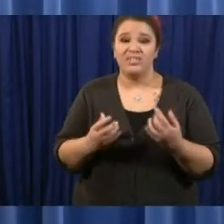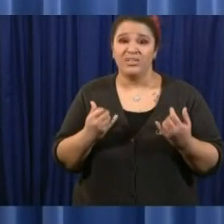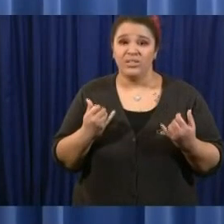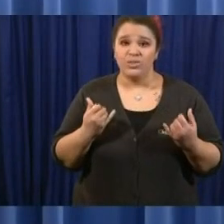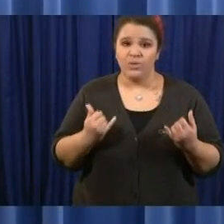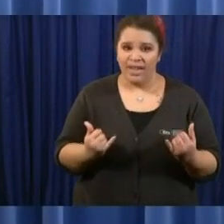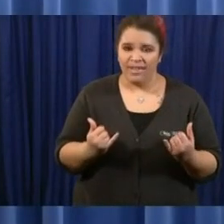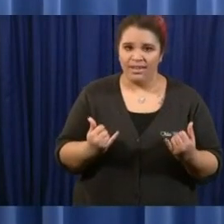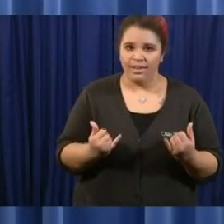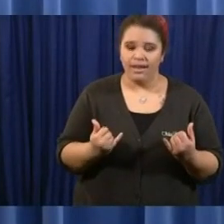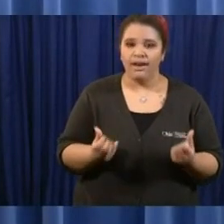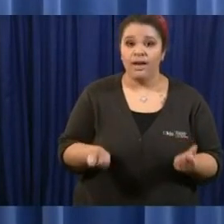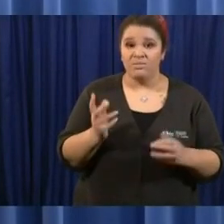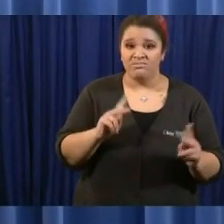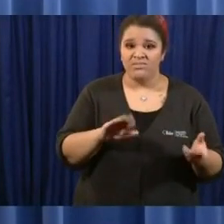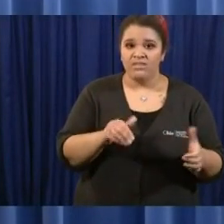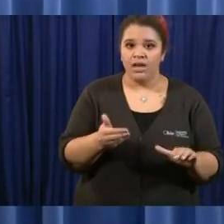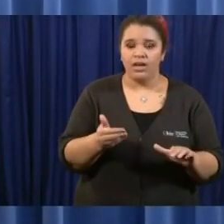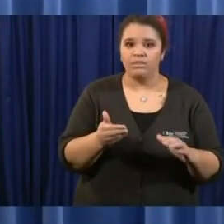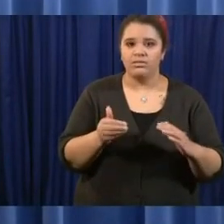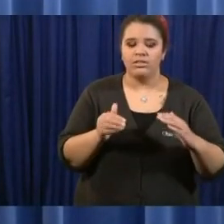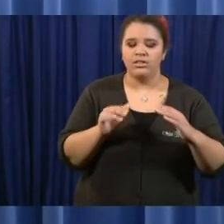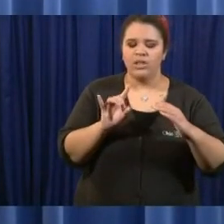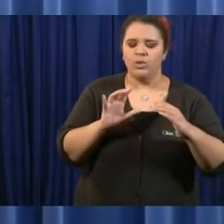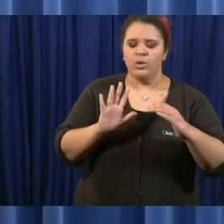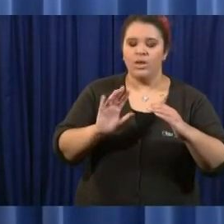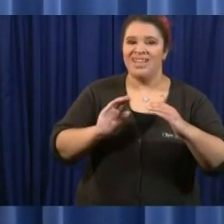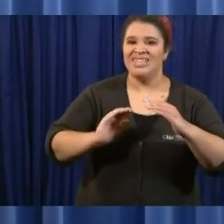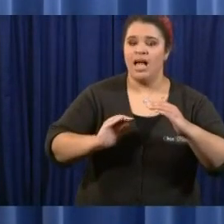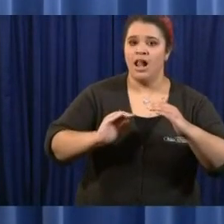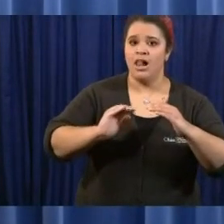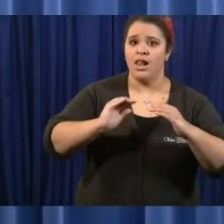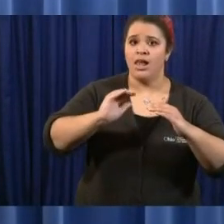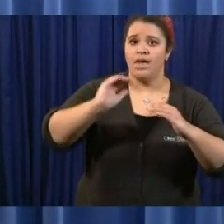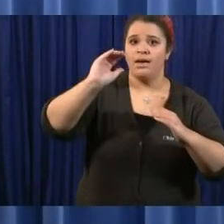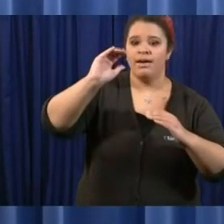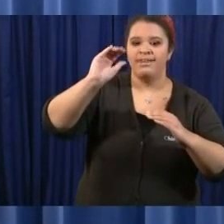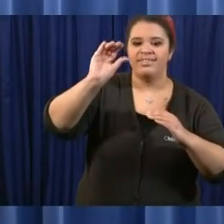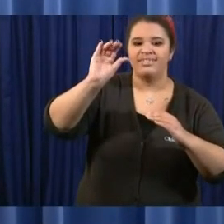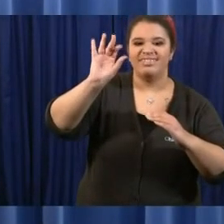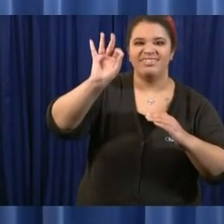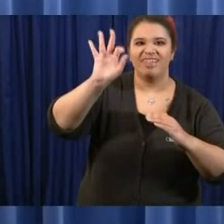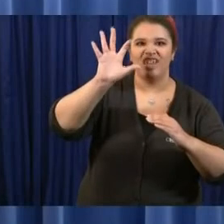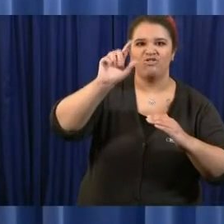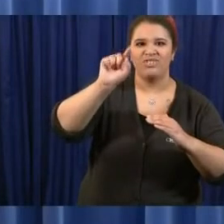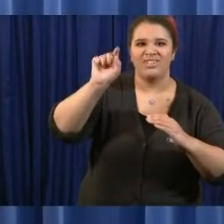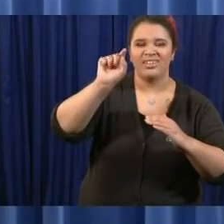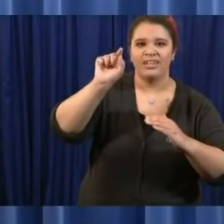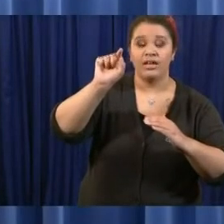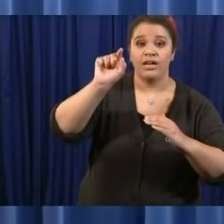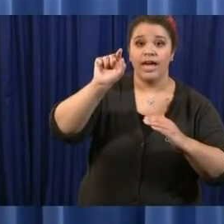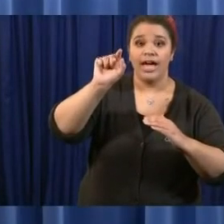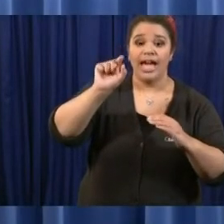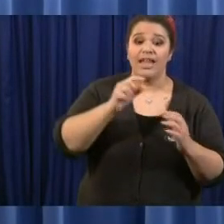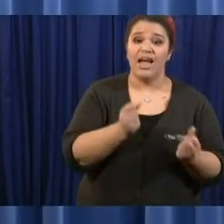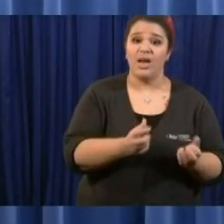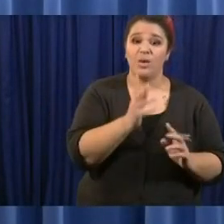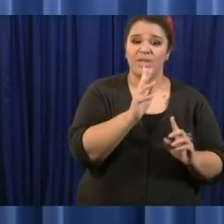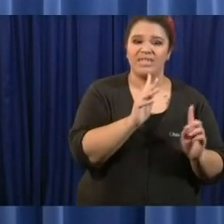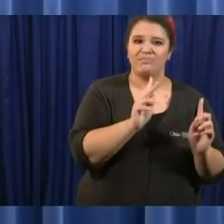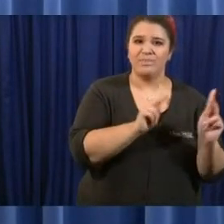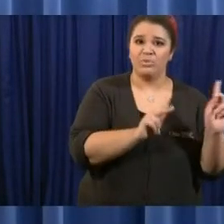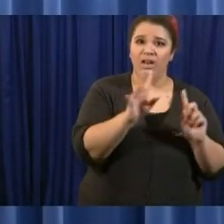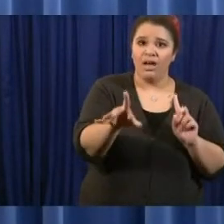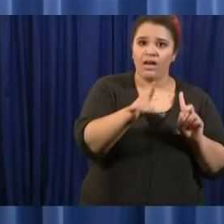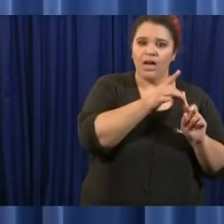900 cases went up more than 500 our numbers seem to be tracking the wrong way